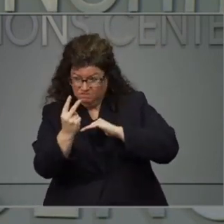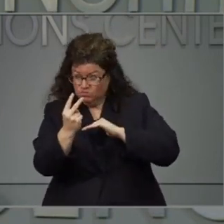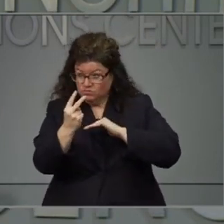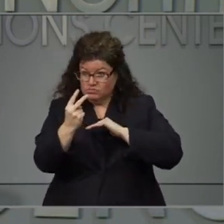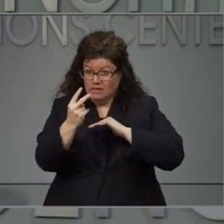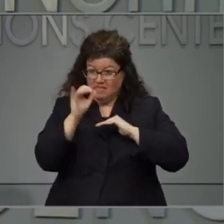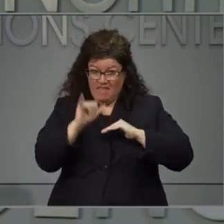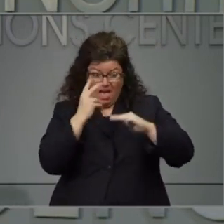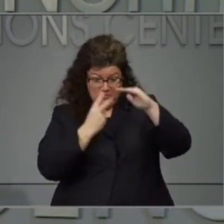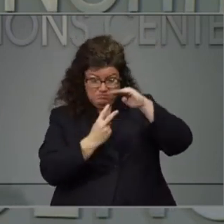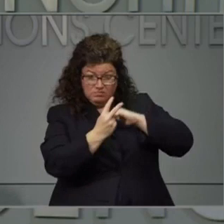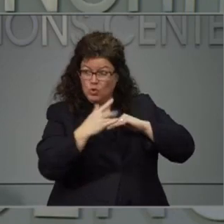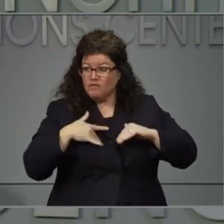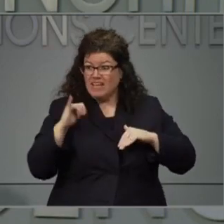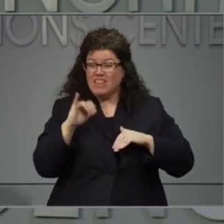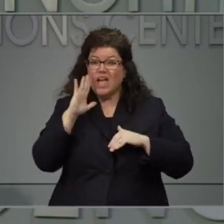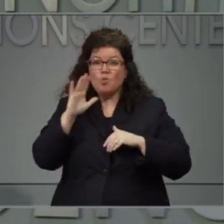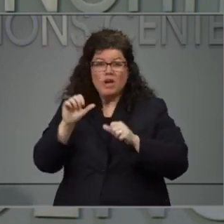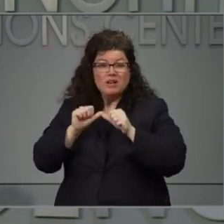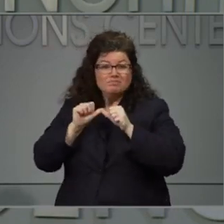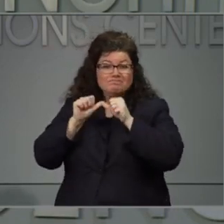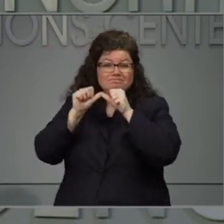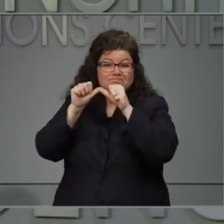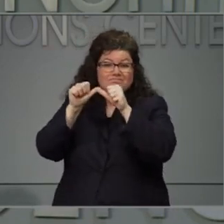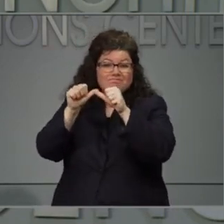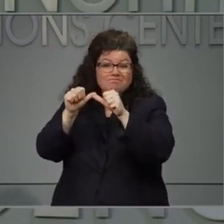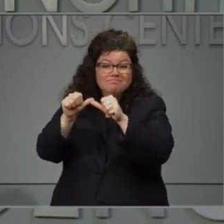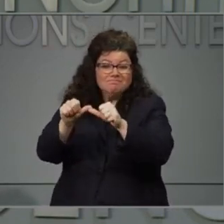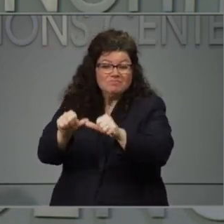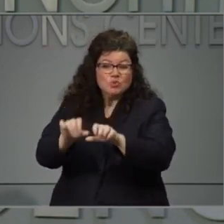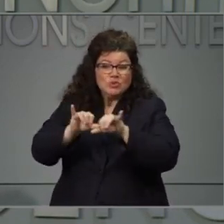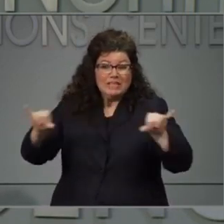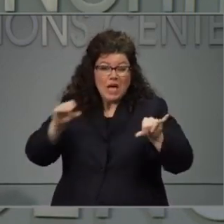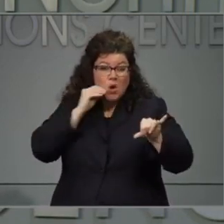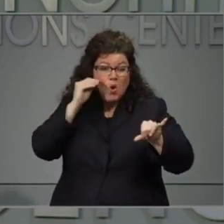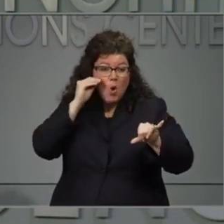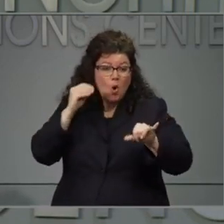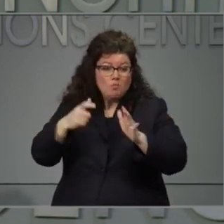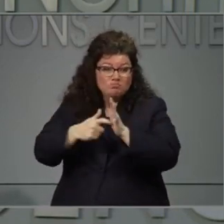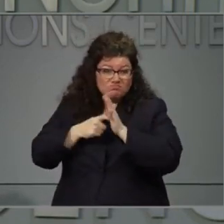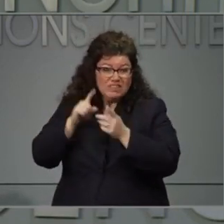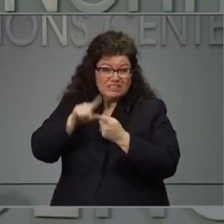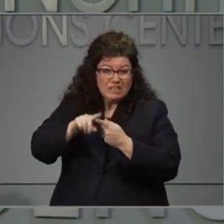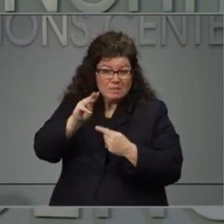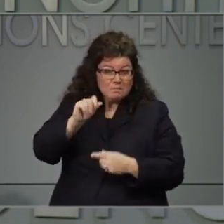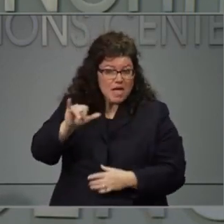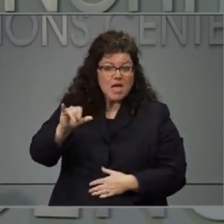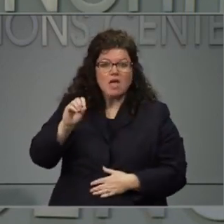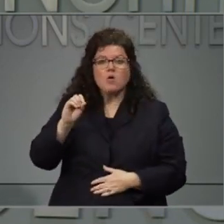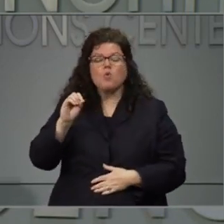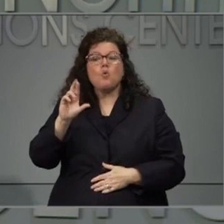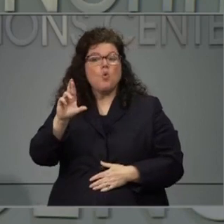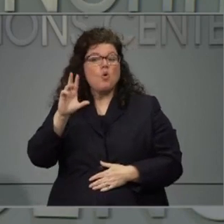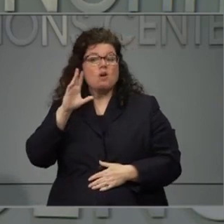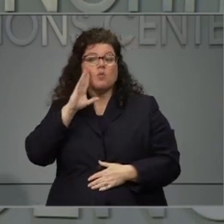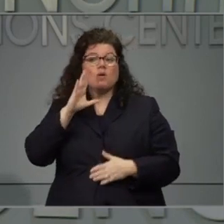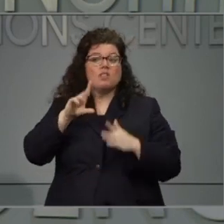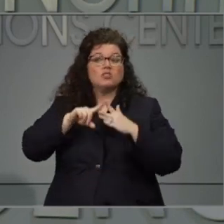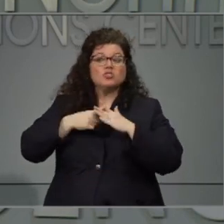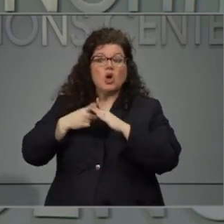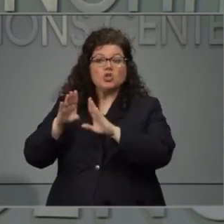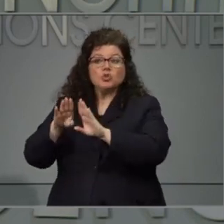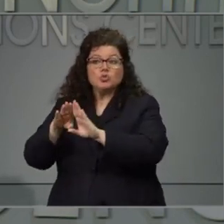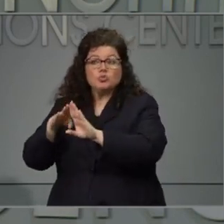stay-at-home order through May? Or should you begin to gradually reopen parts of our state